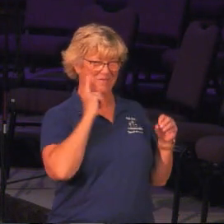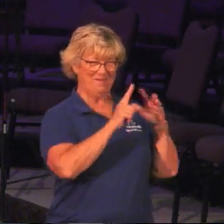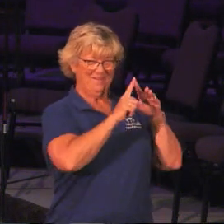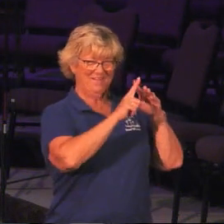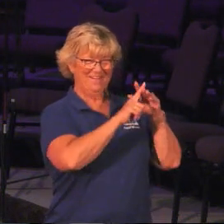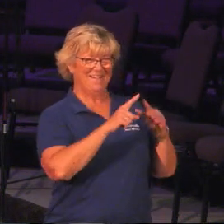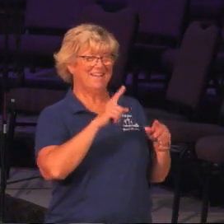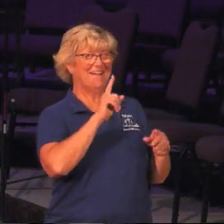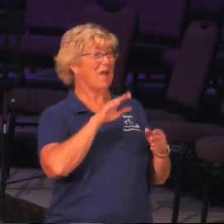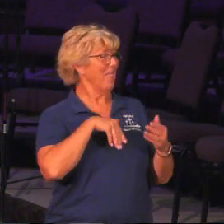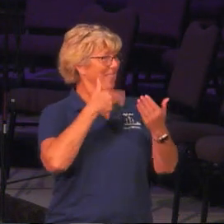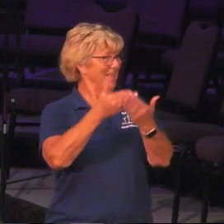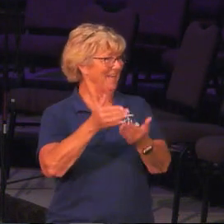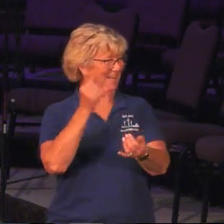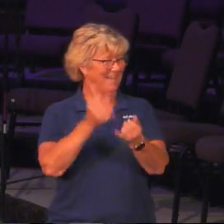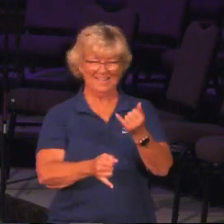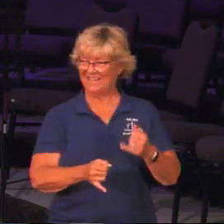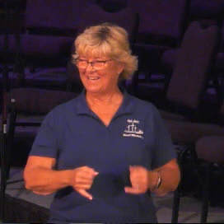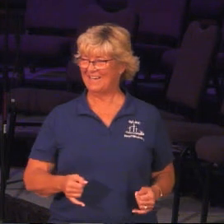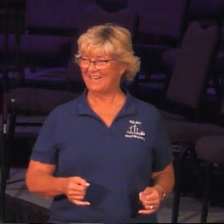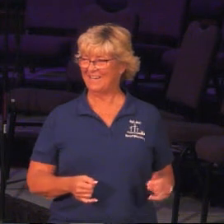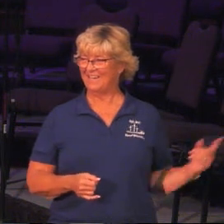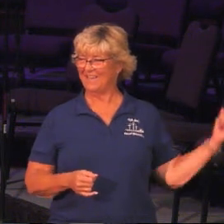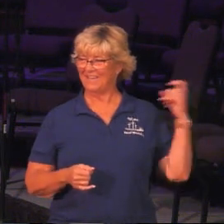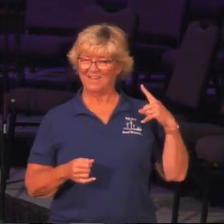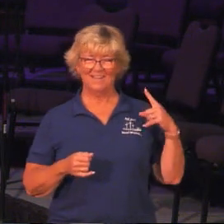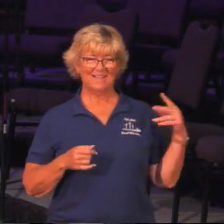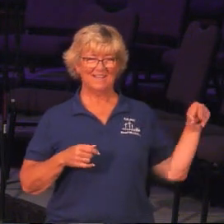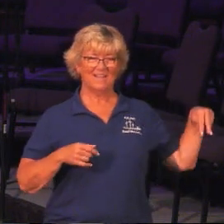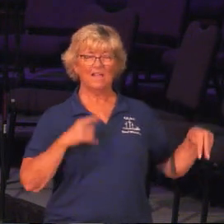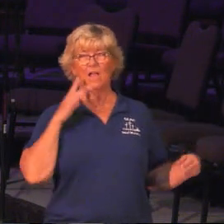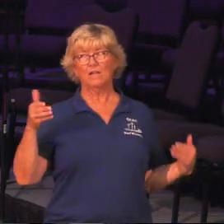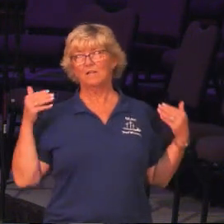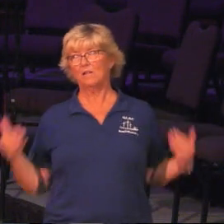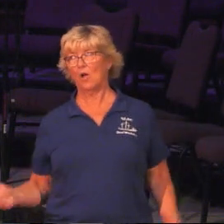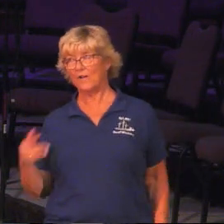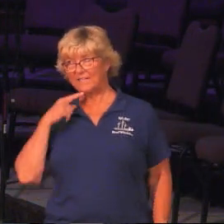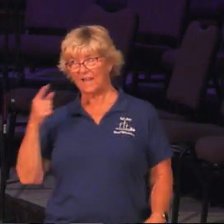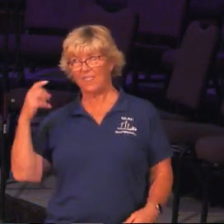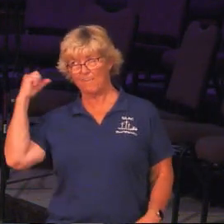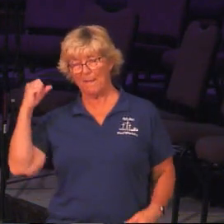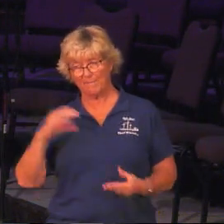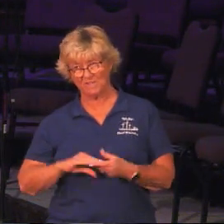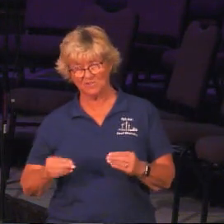swear, we get to the next stop, and Samuel stands next to me and goes, okay, Pastor, Popeye.